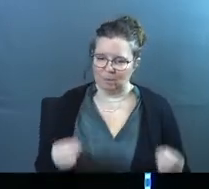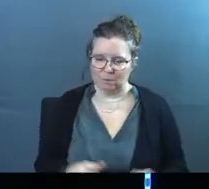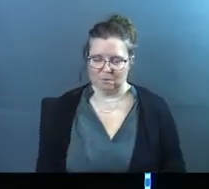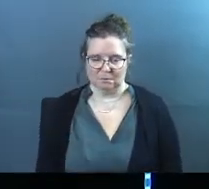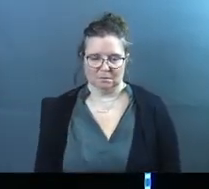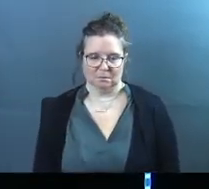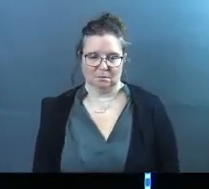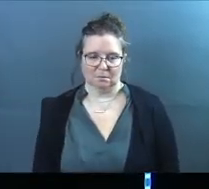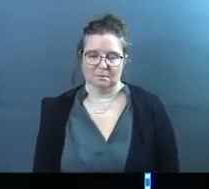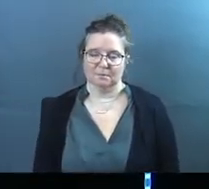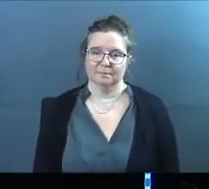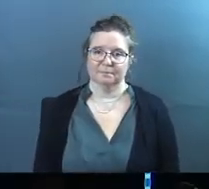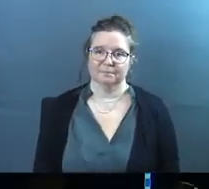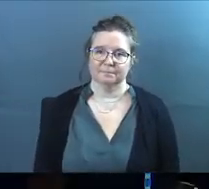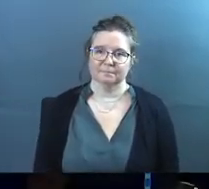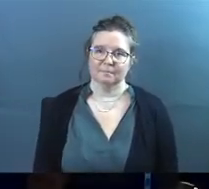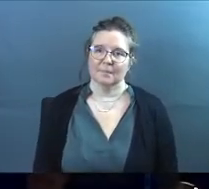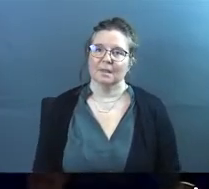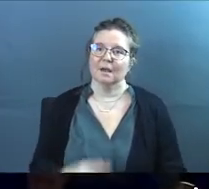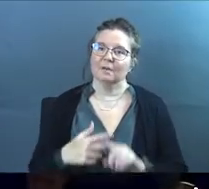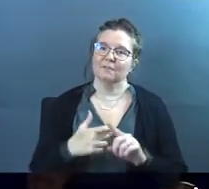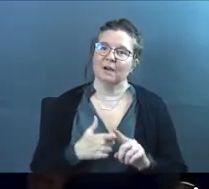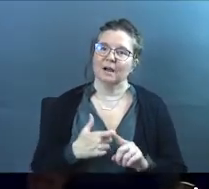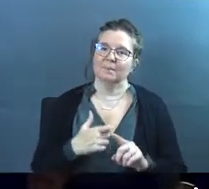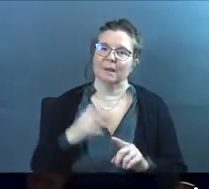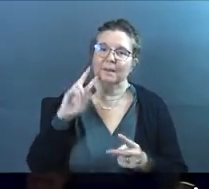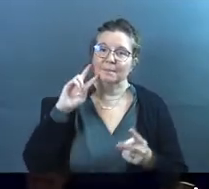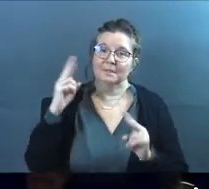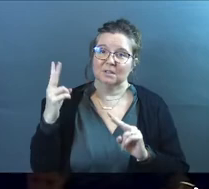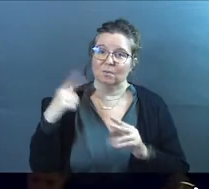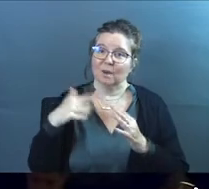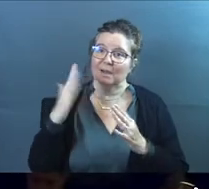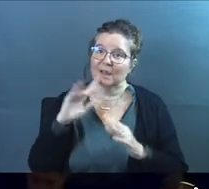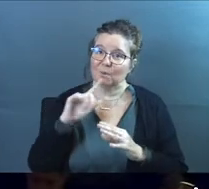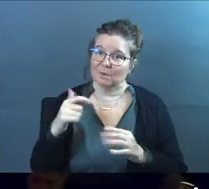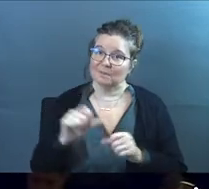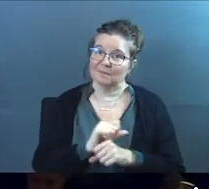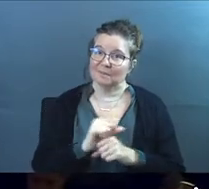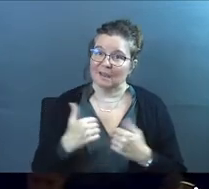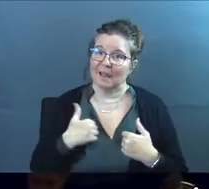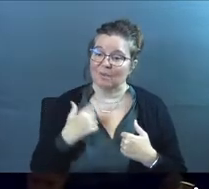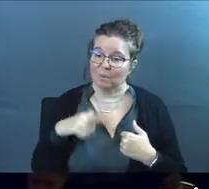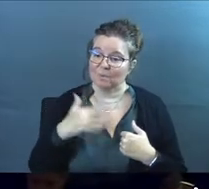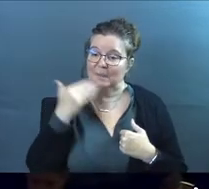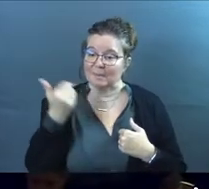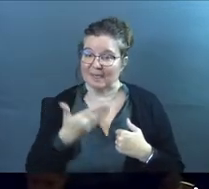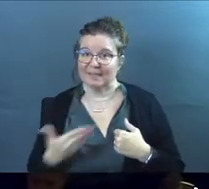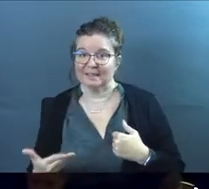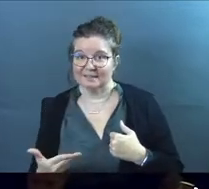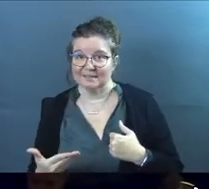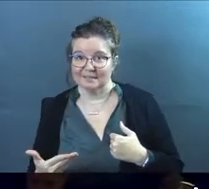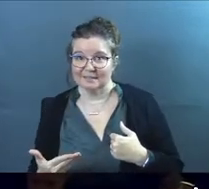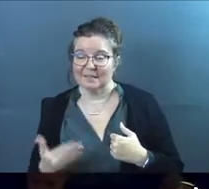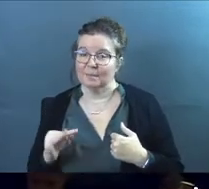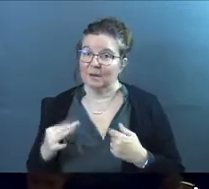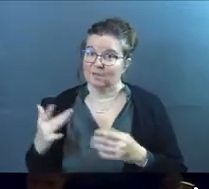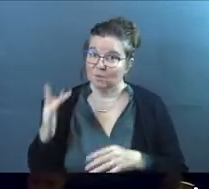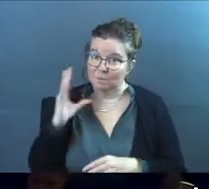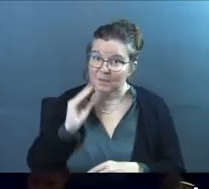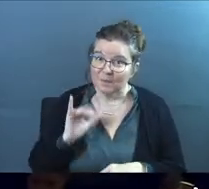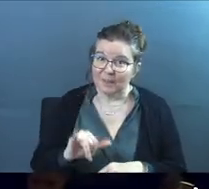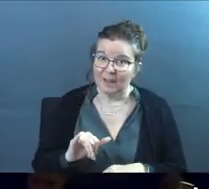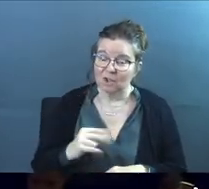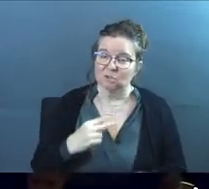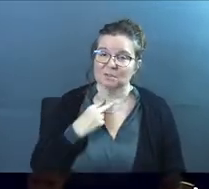things. Again, that all comes from a, maybe a misunderstanding of what God really has for us, and those being the best things, right? But have you been there,